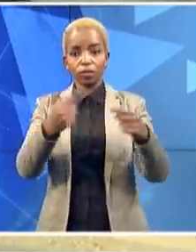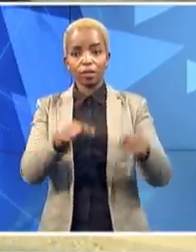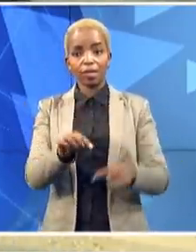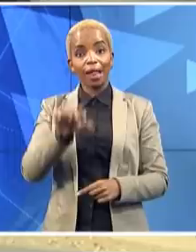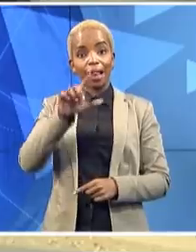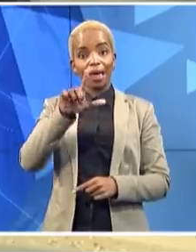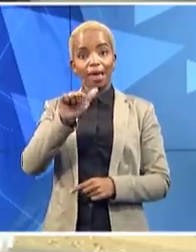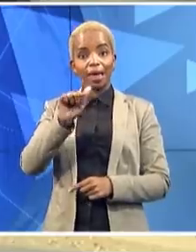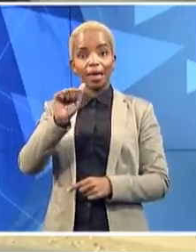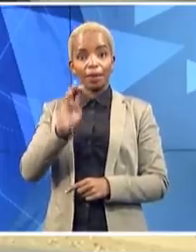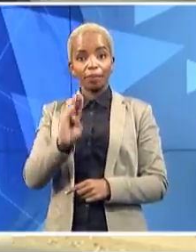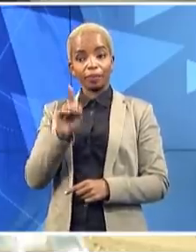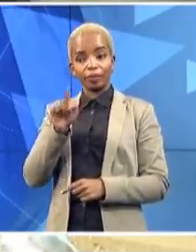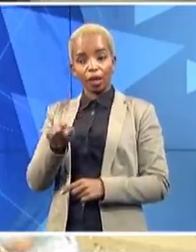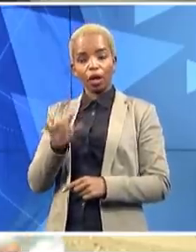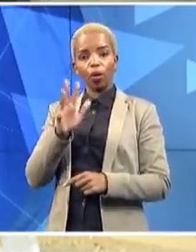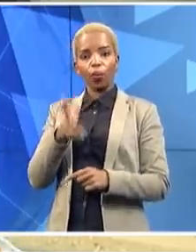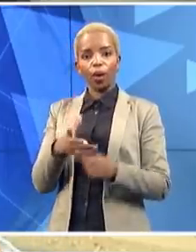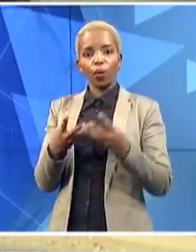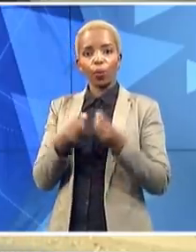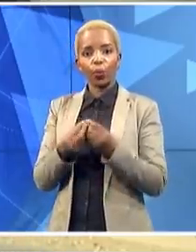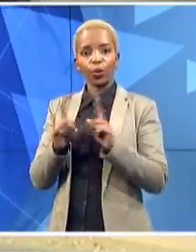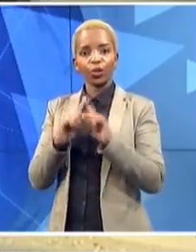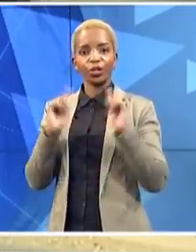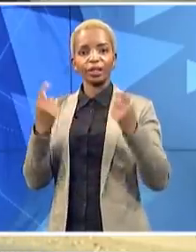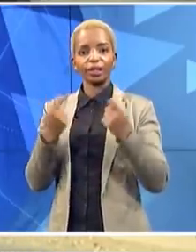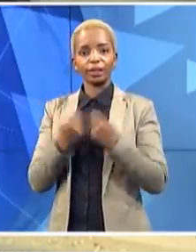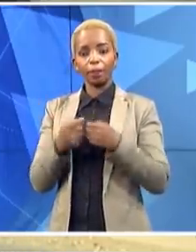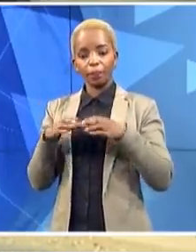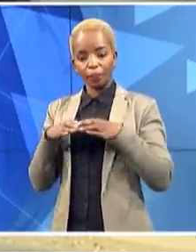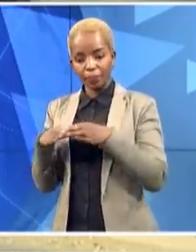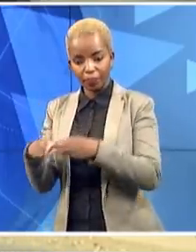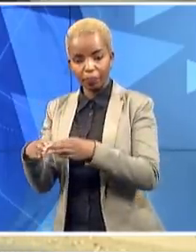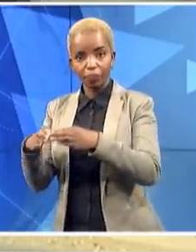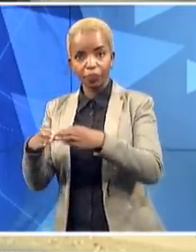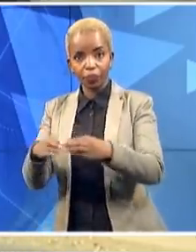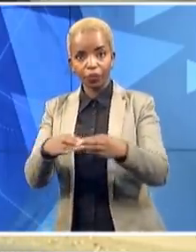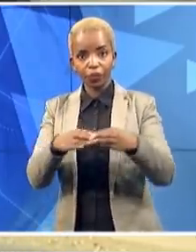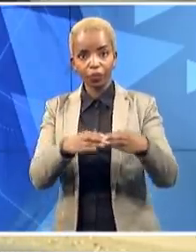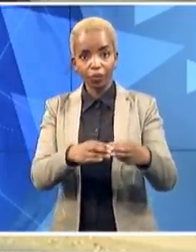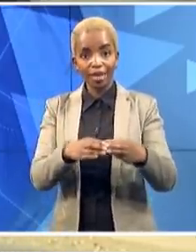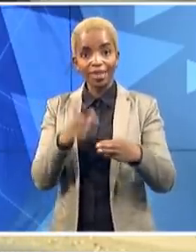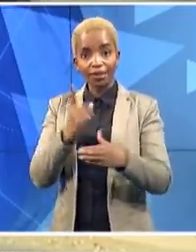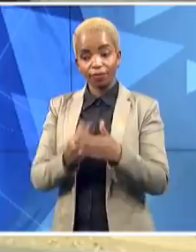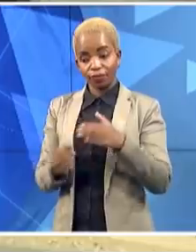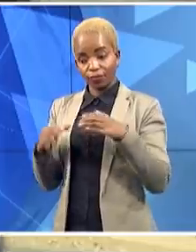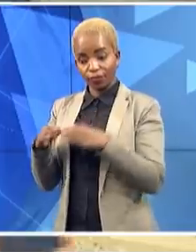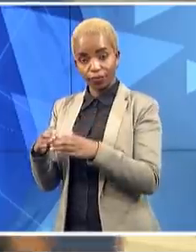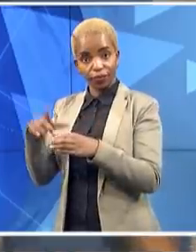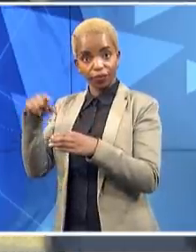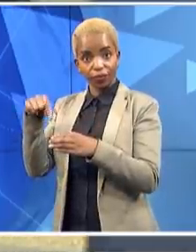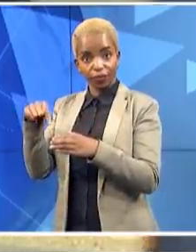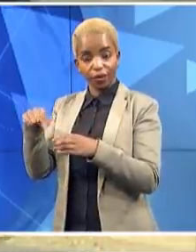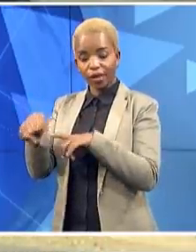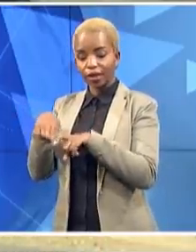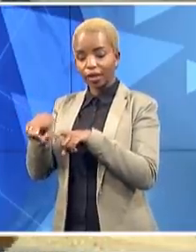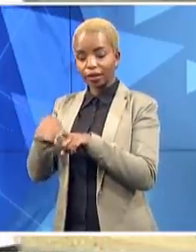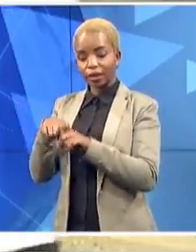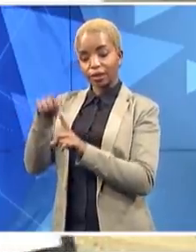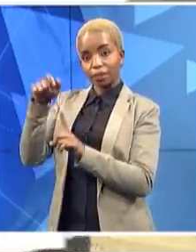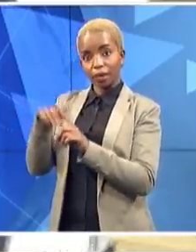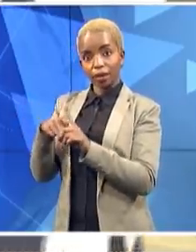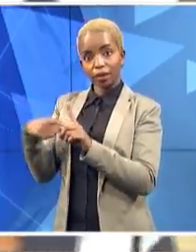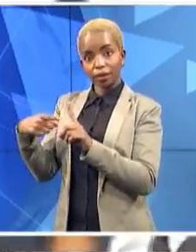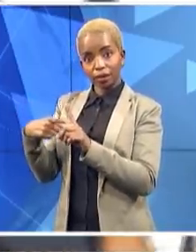and then when they test a patient or when they test someone that has been screened and found